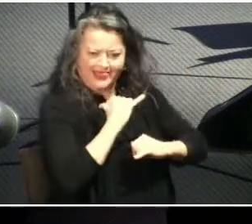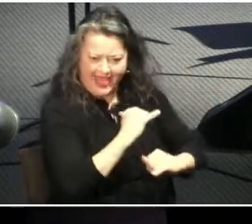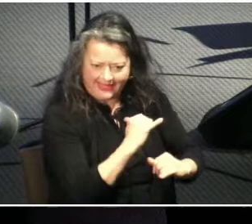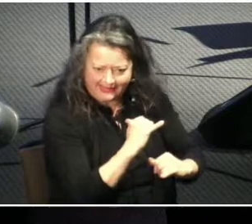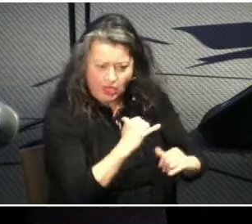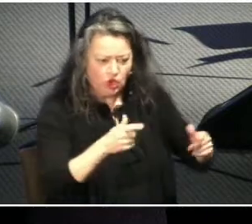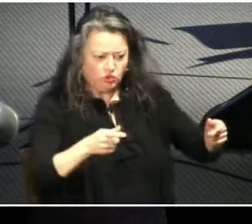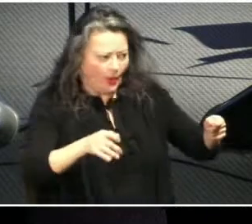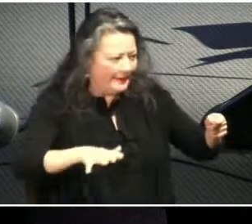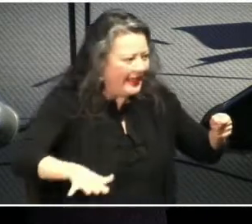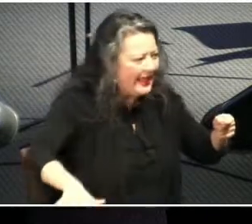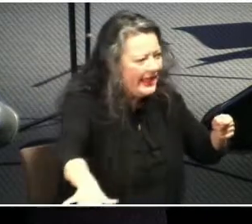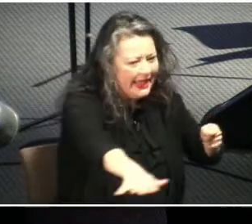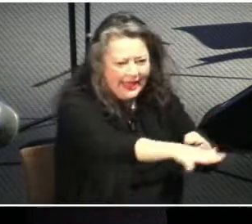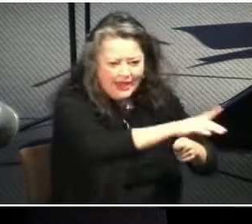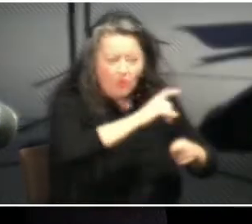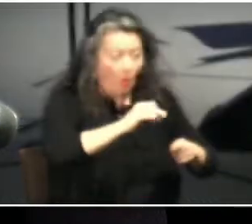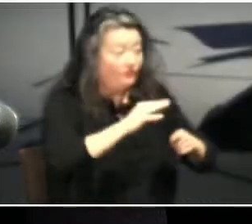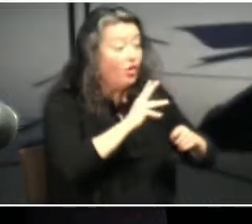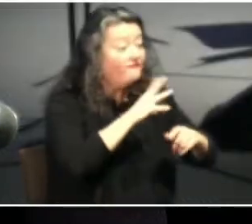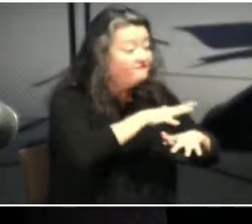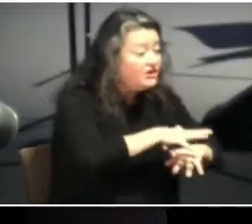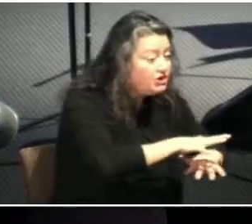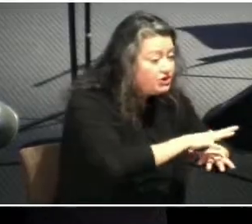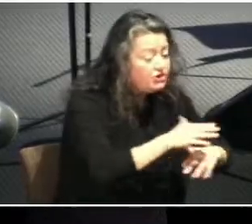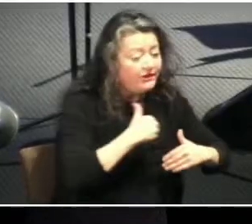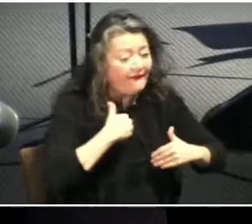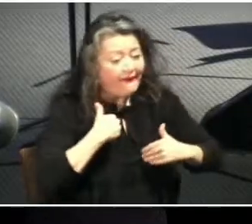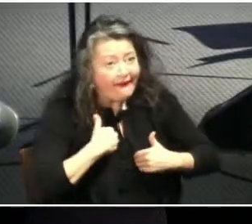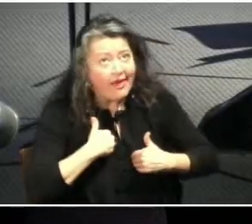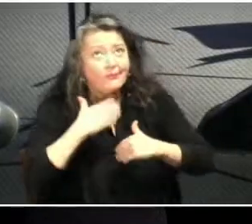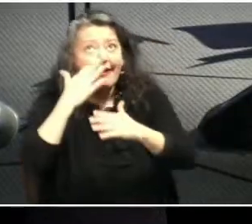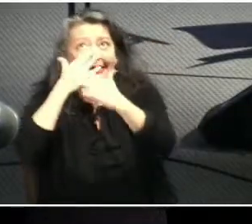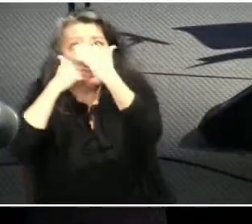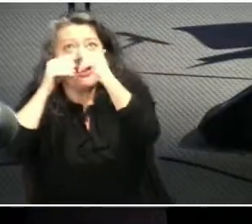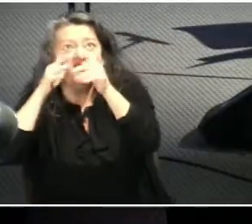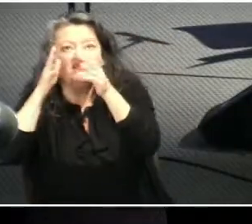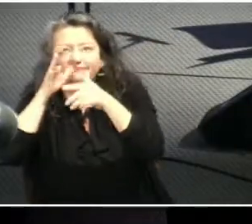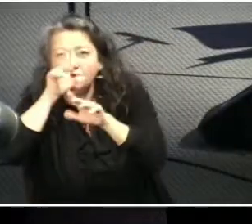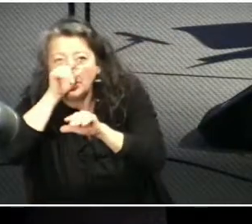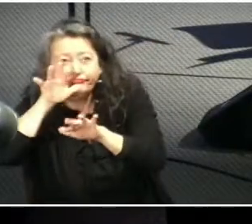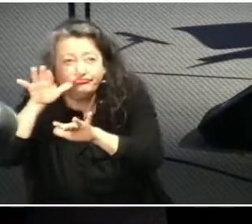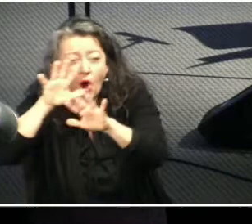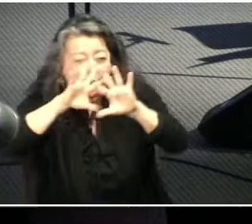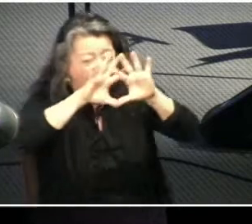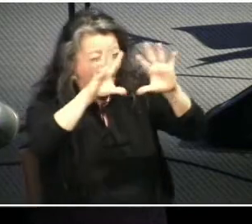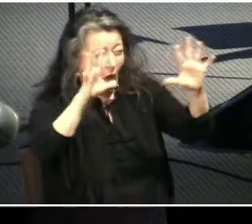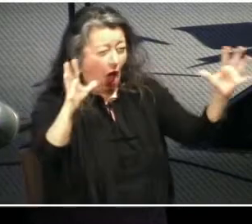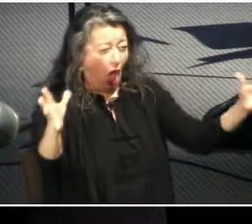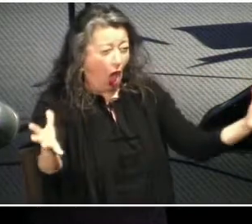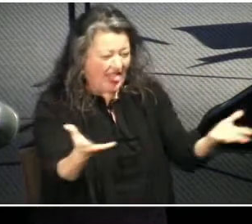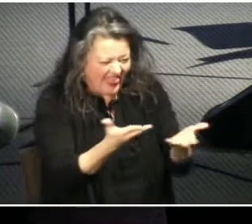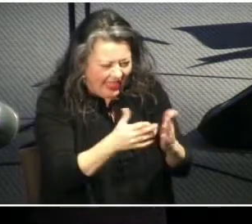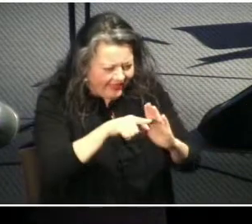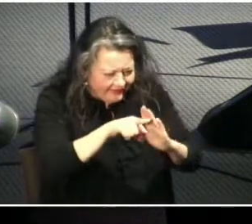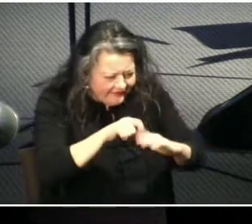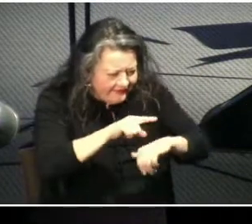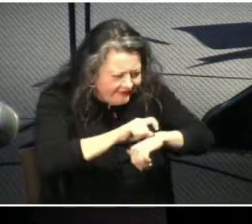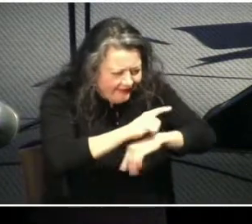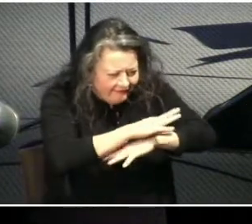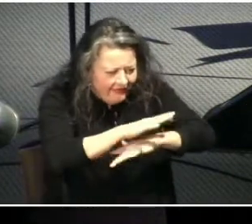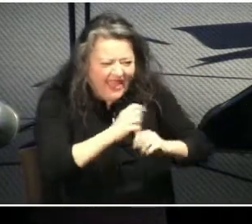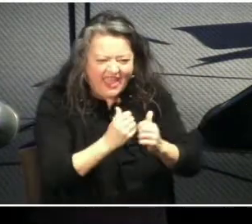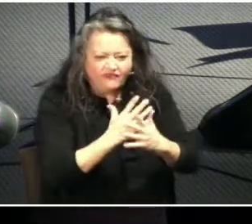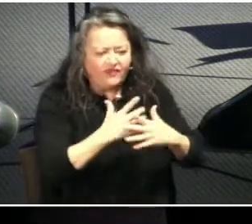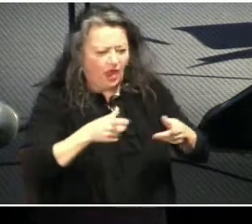sea and over the birds of the heavens and over the livestock and over all the earth and over every creeping thing that creeps on the